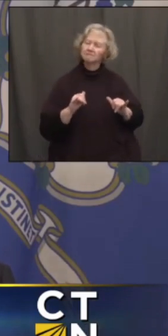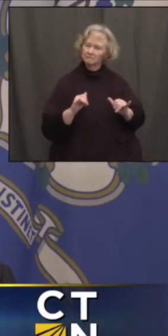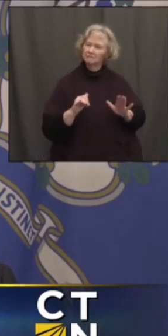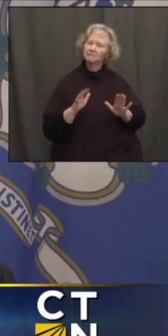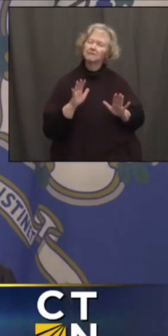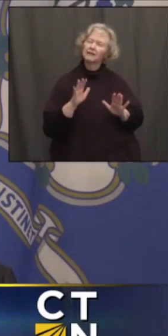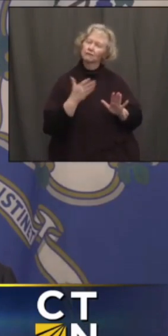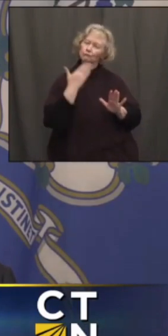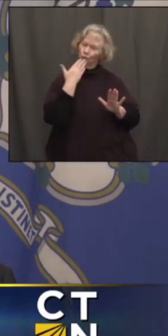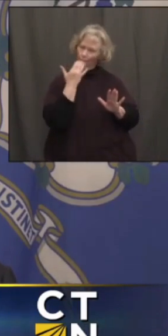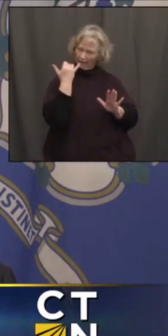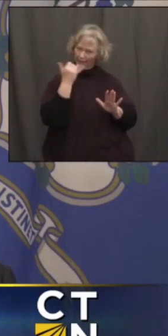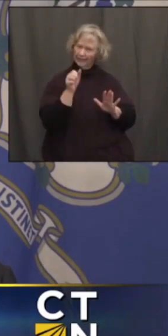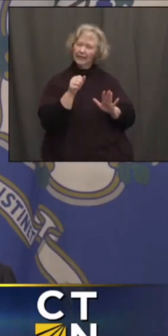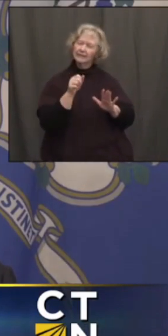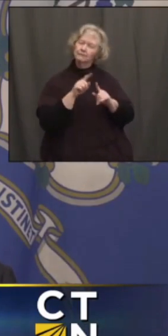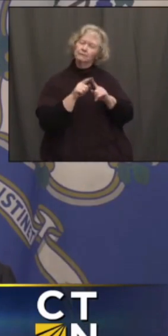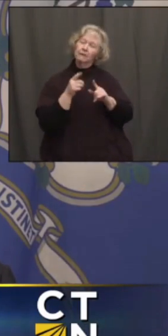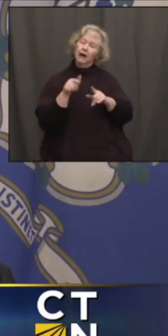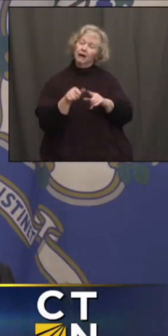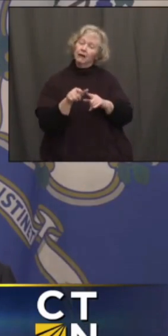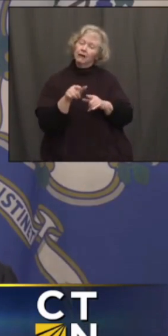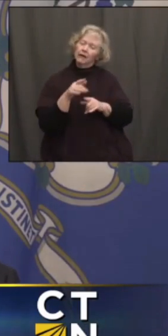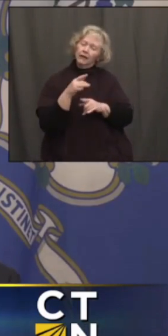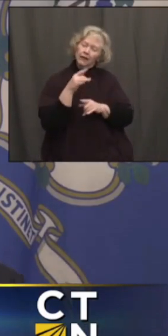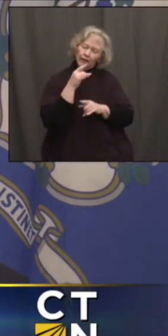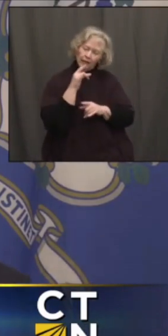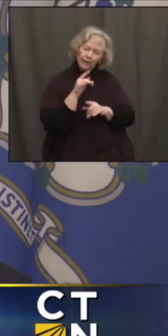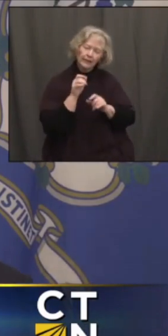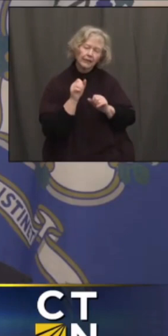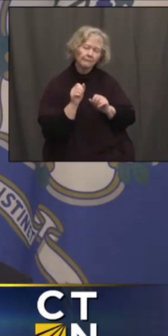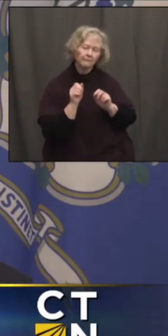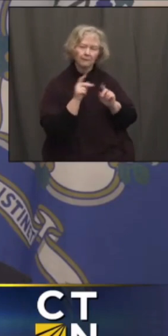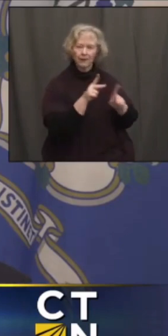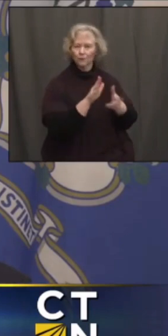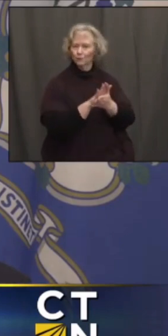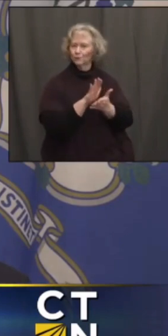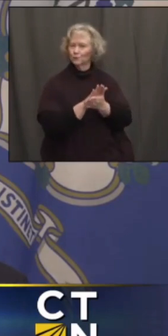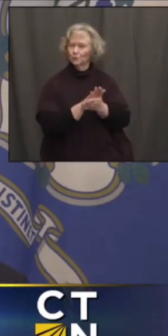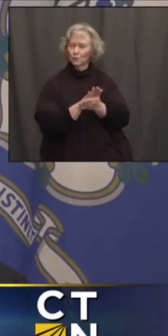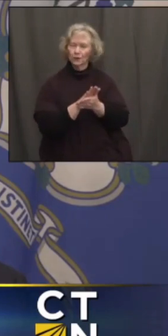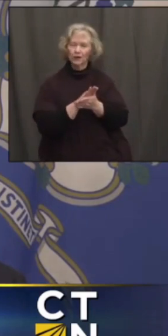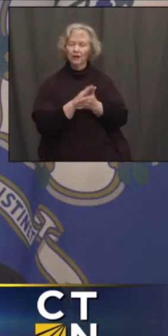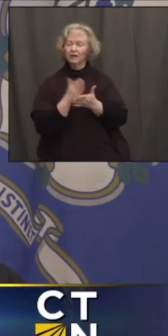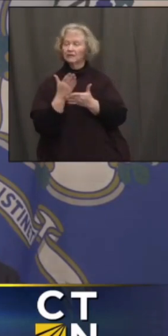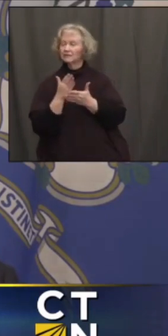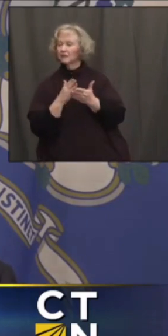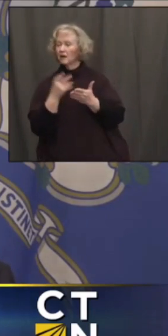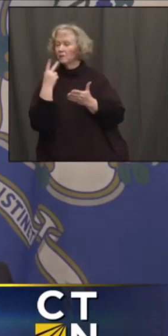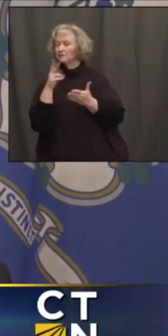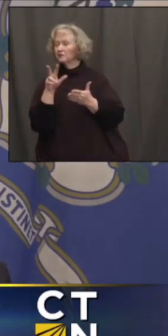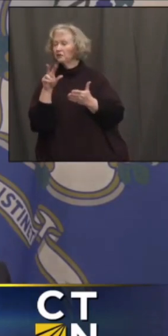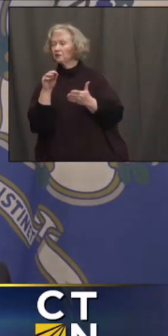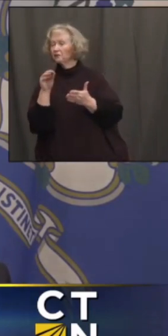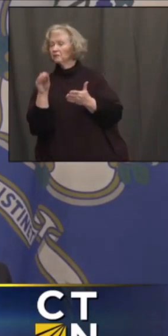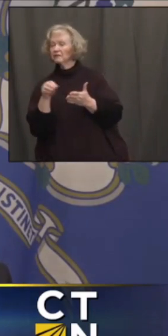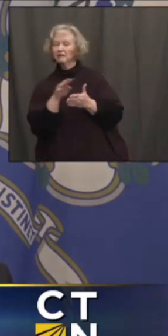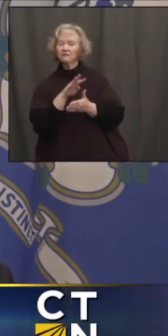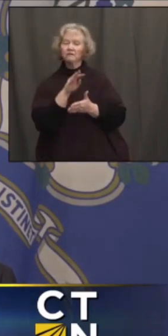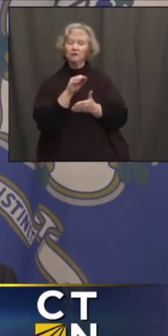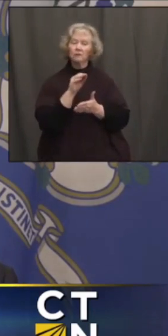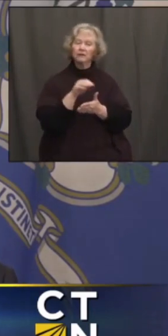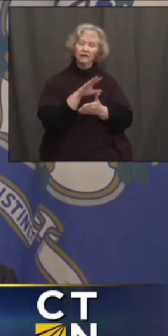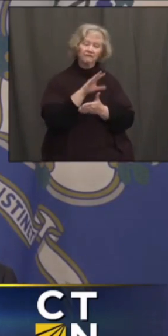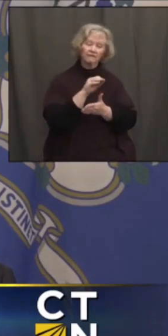places, but I want the kids to start coming back to school. Some of our places, it's 30 percent, 40 percent, 50 percent. When the teachers are